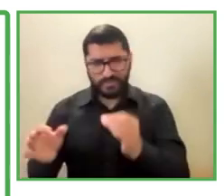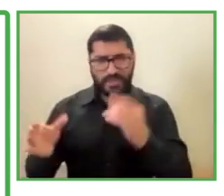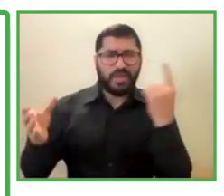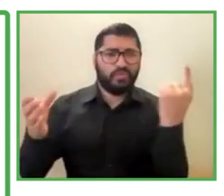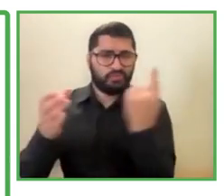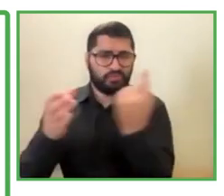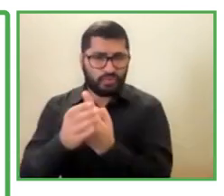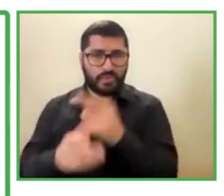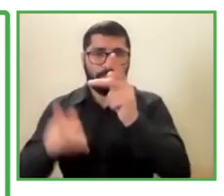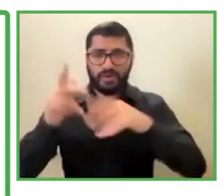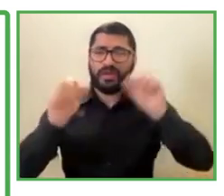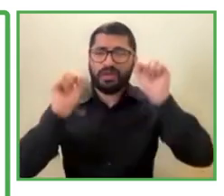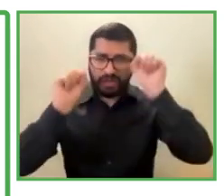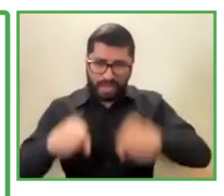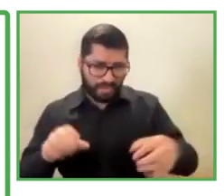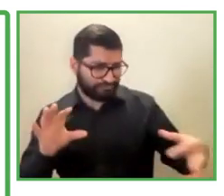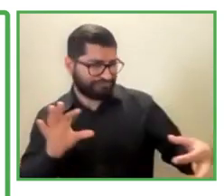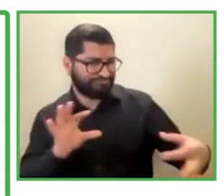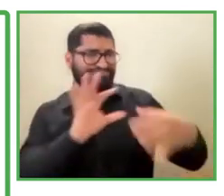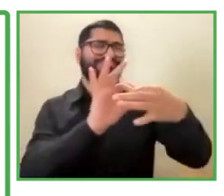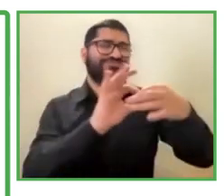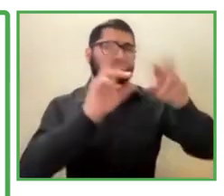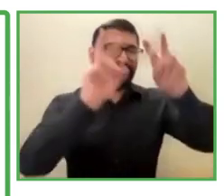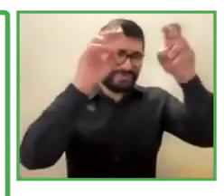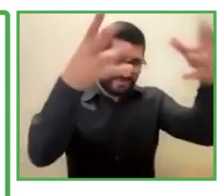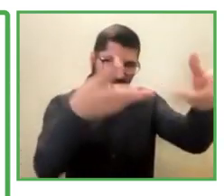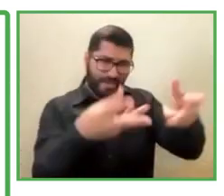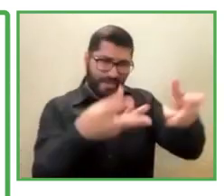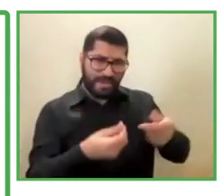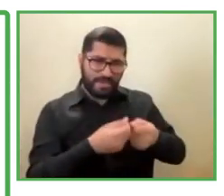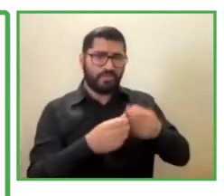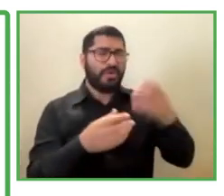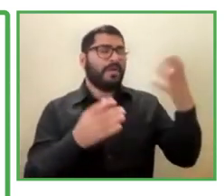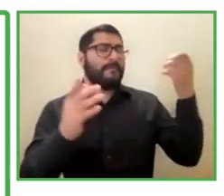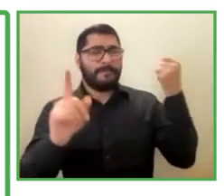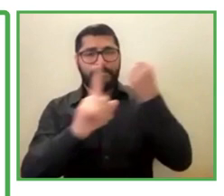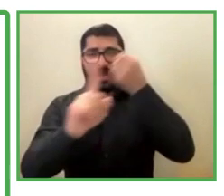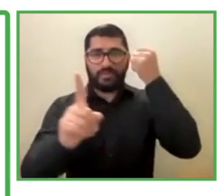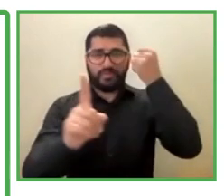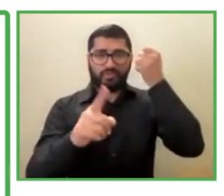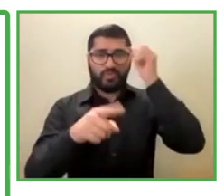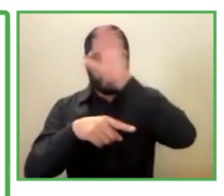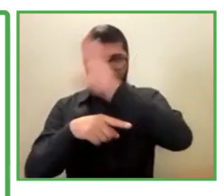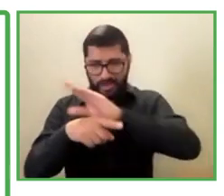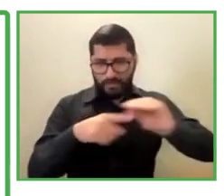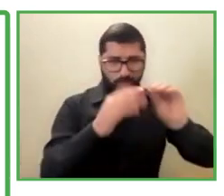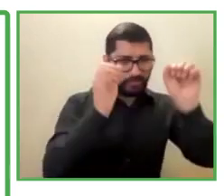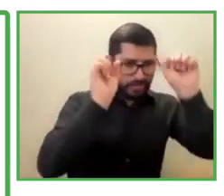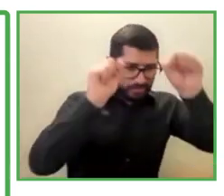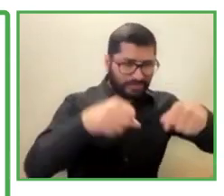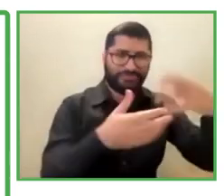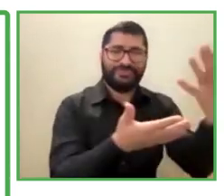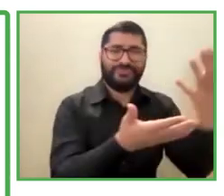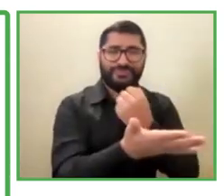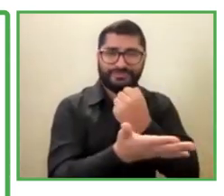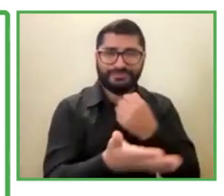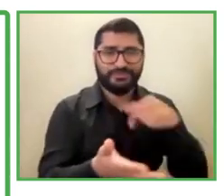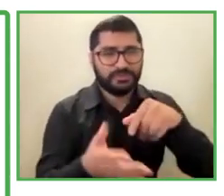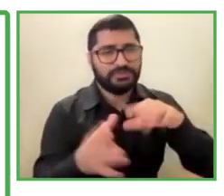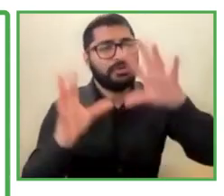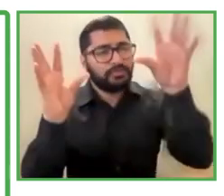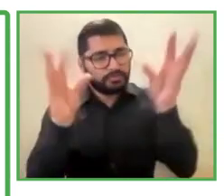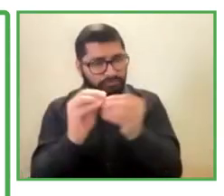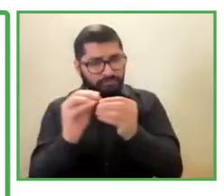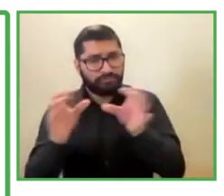typically, you know, the delivery teams at Wipro. So when they reach out to the clients, they also offer this